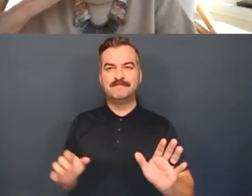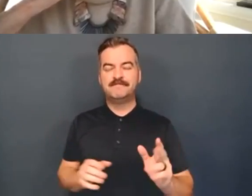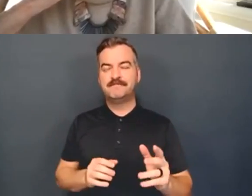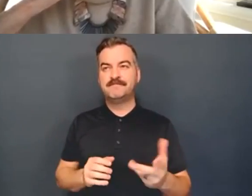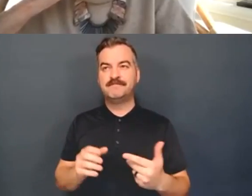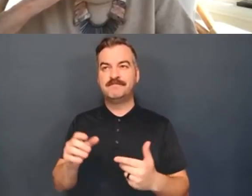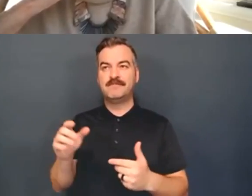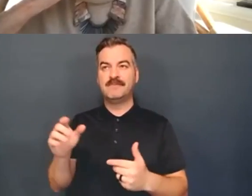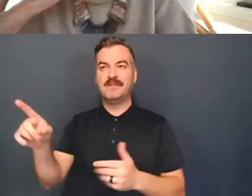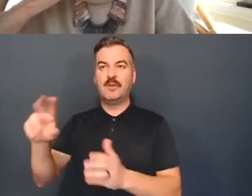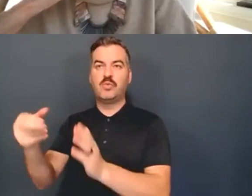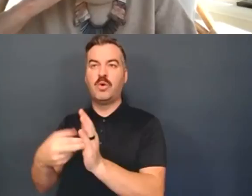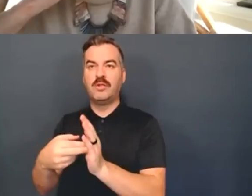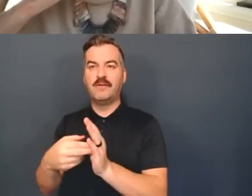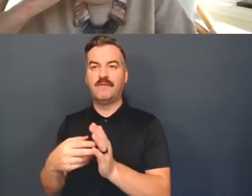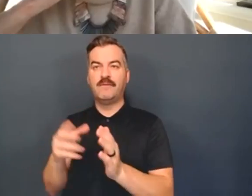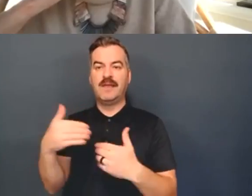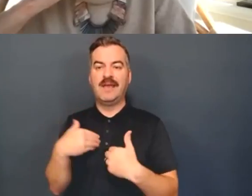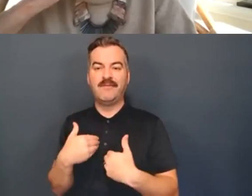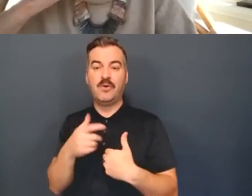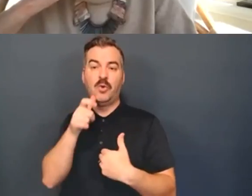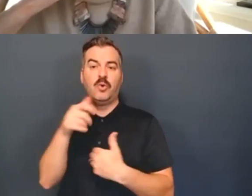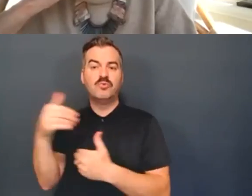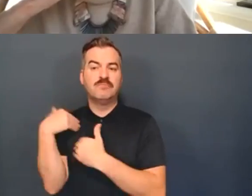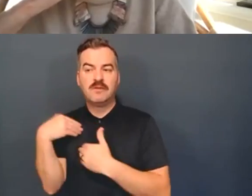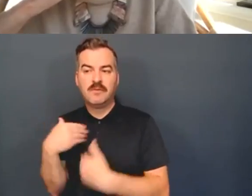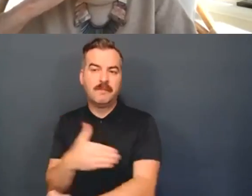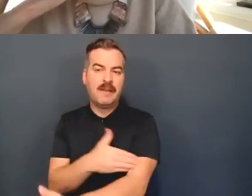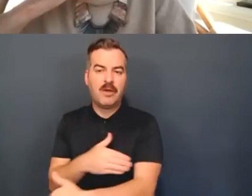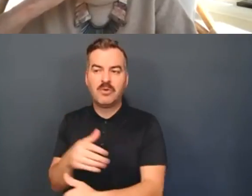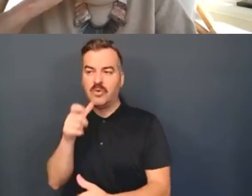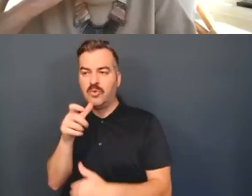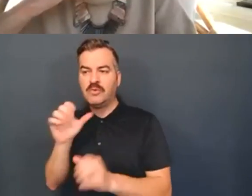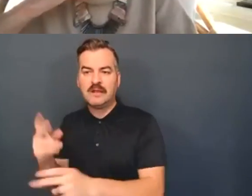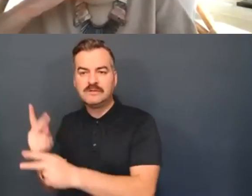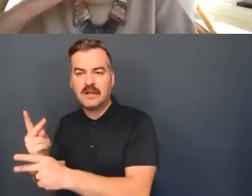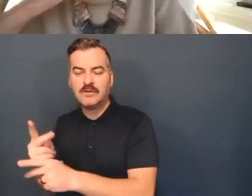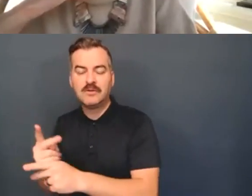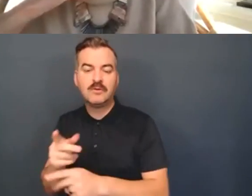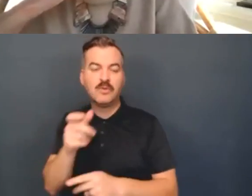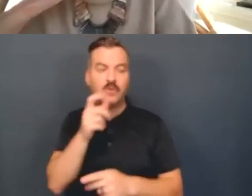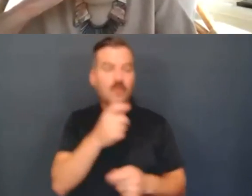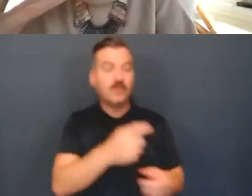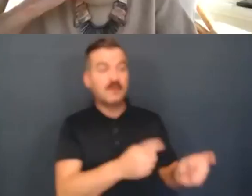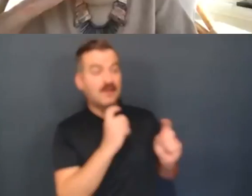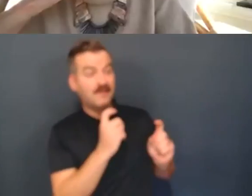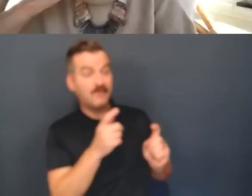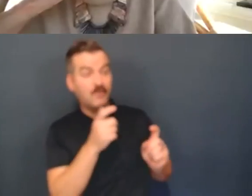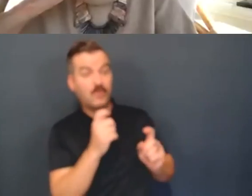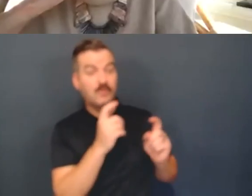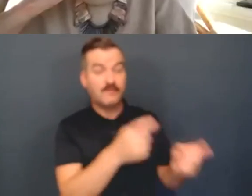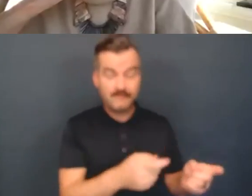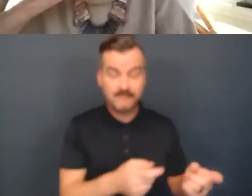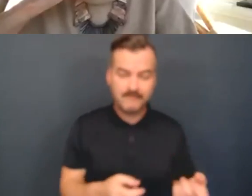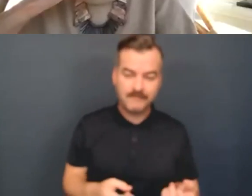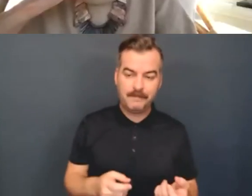the role of, of power differential between the, the folks on the receiving end and the folks in the giving end of care. And I'm, I'm arguing